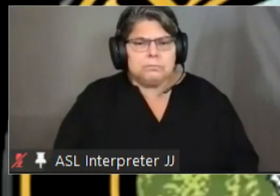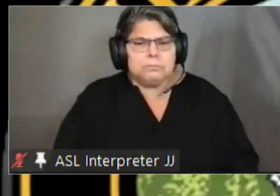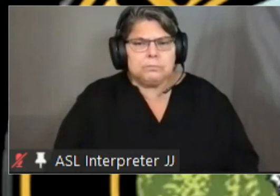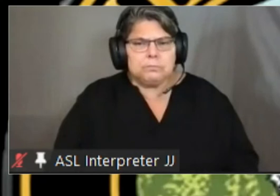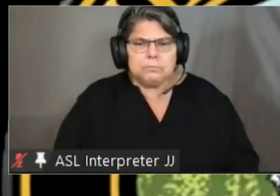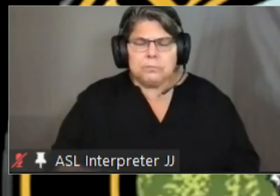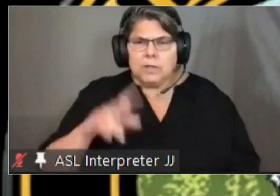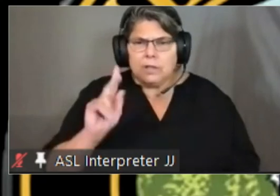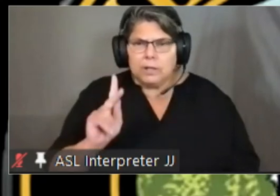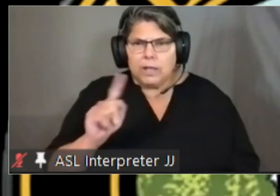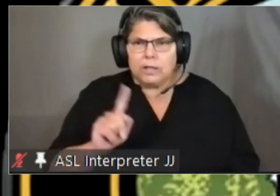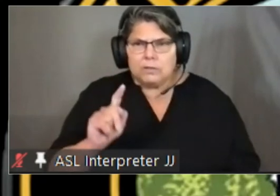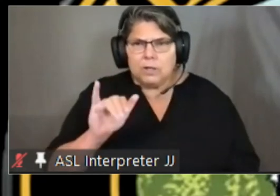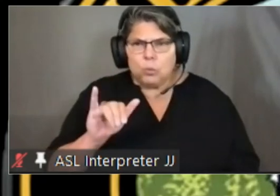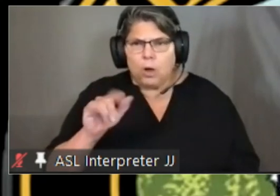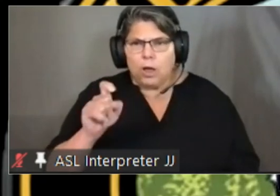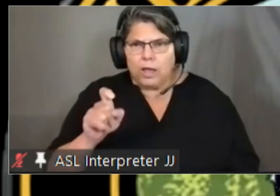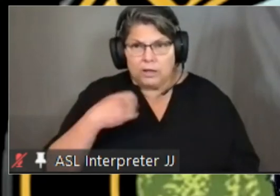kzyx alicia